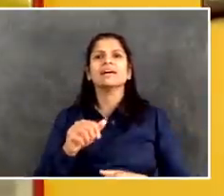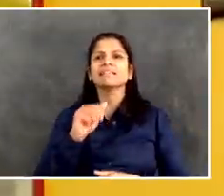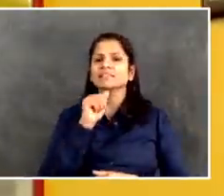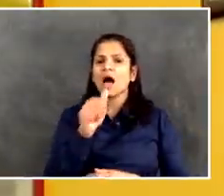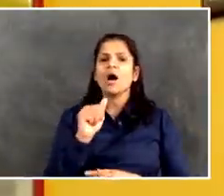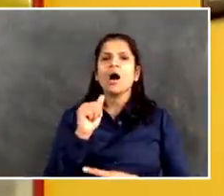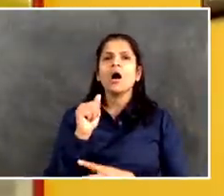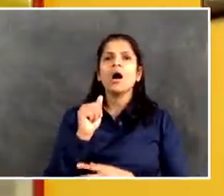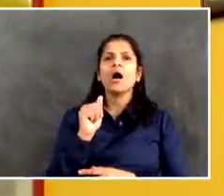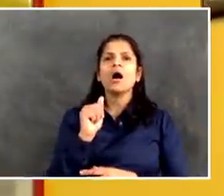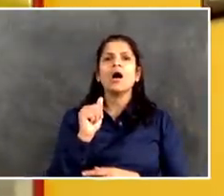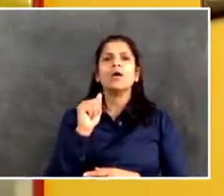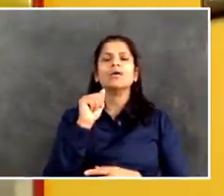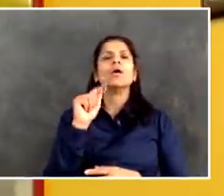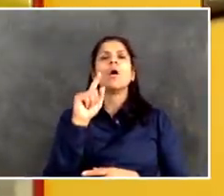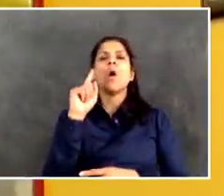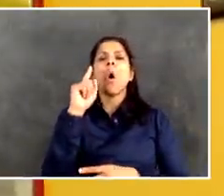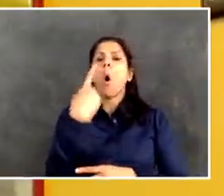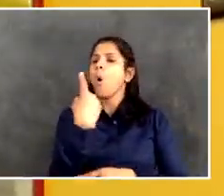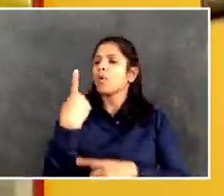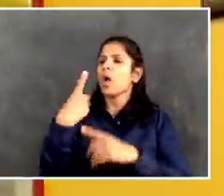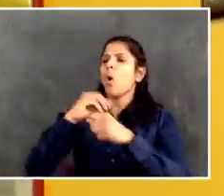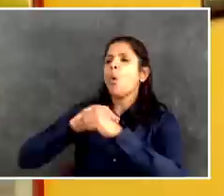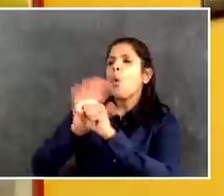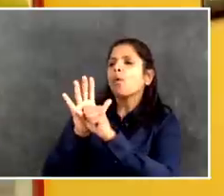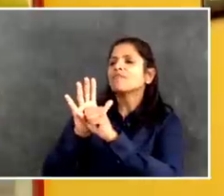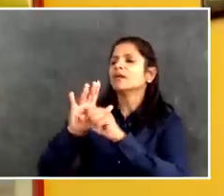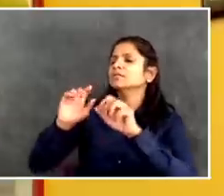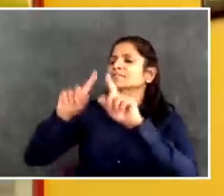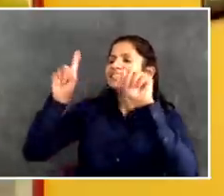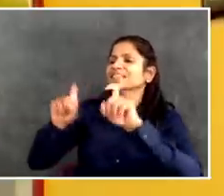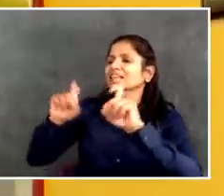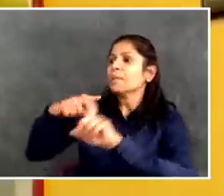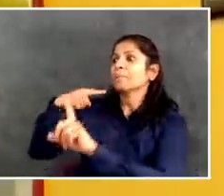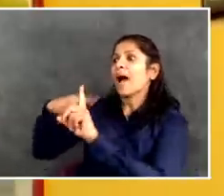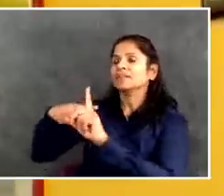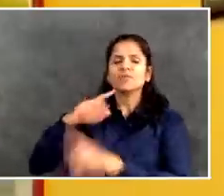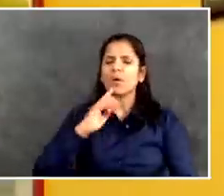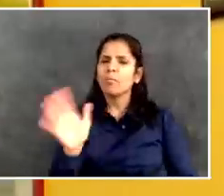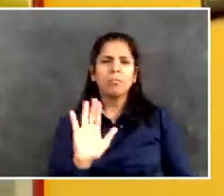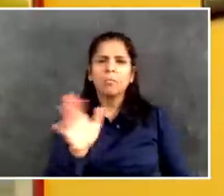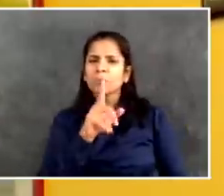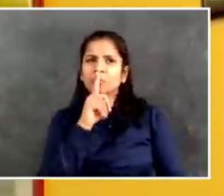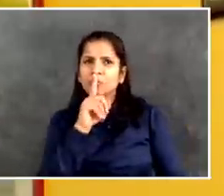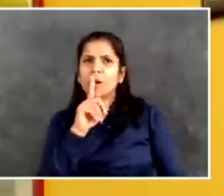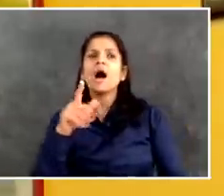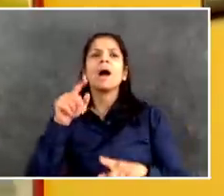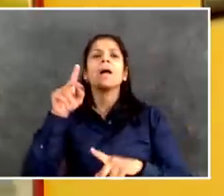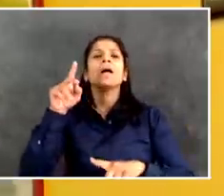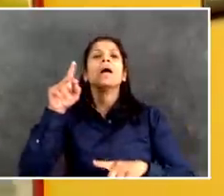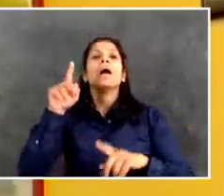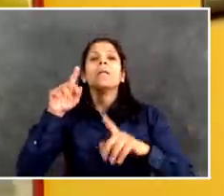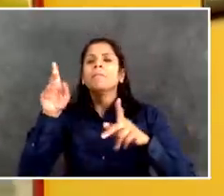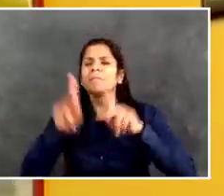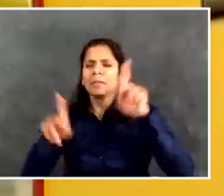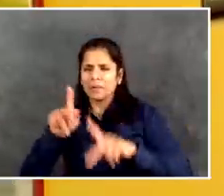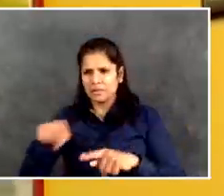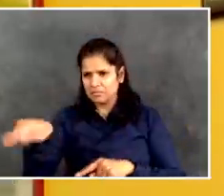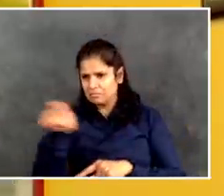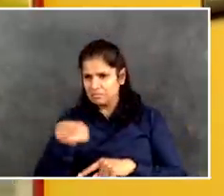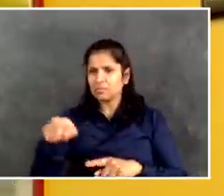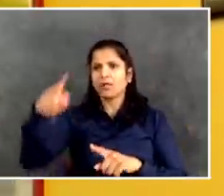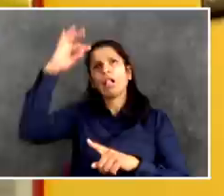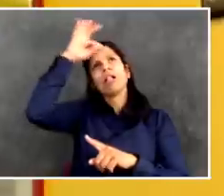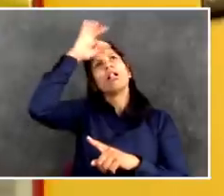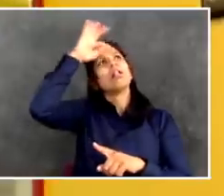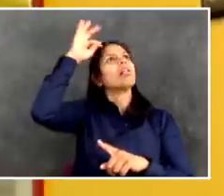So we think that that indicator is an excellent gauge. It's a different way than how the state does it. So they are actually looking at hospitalizations that